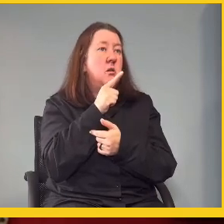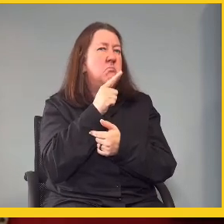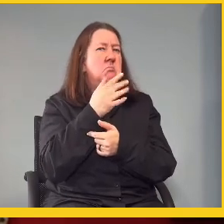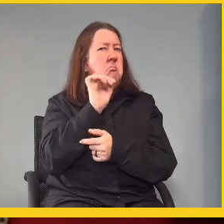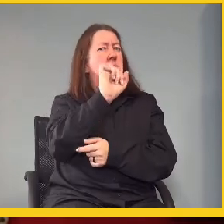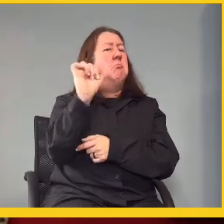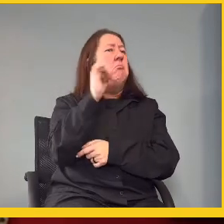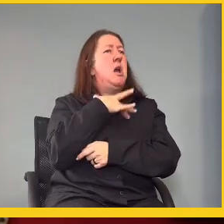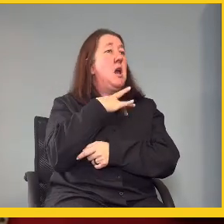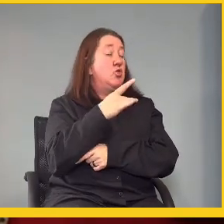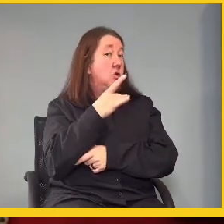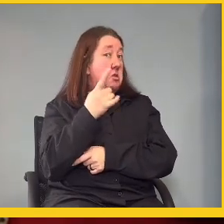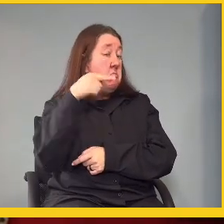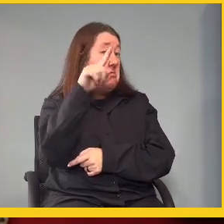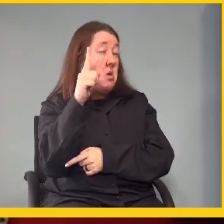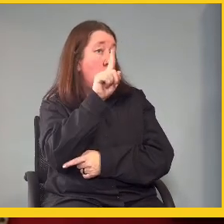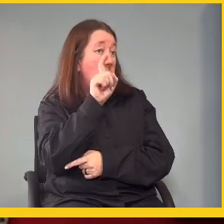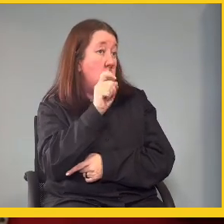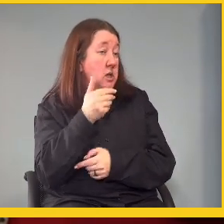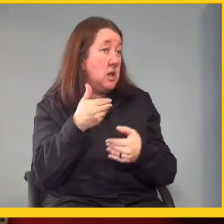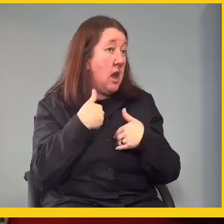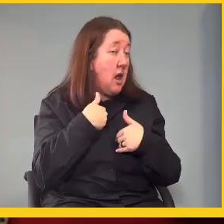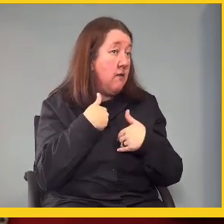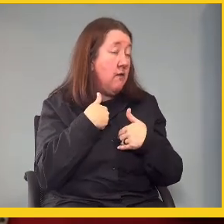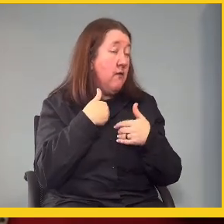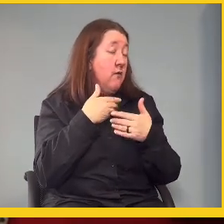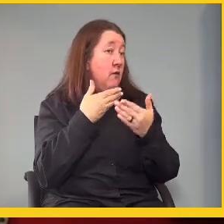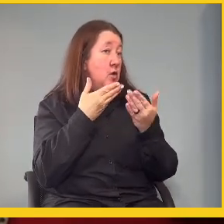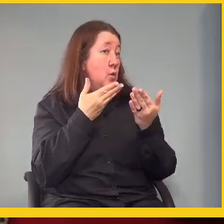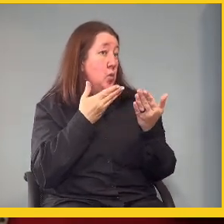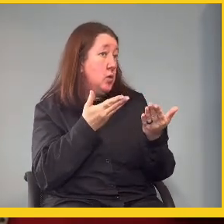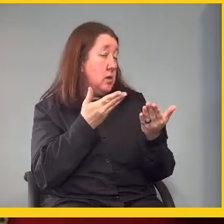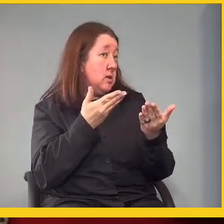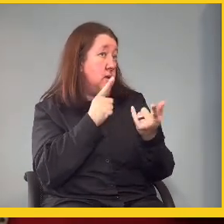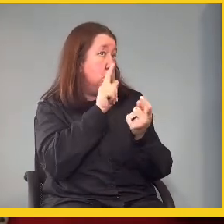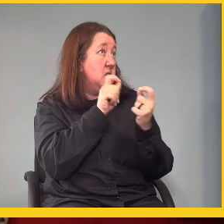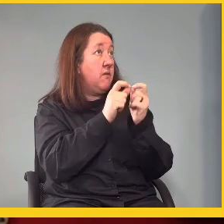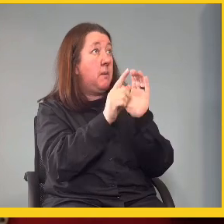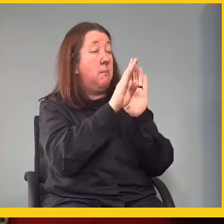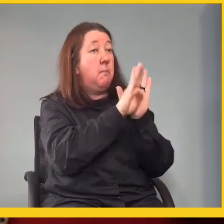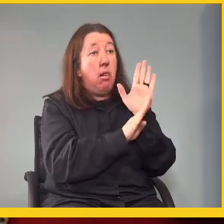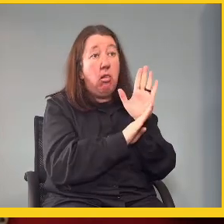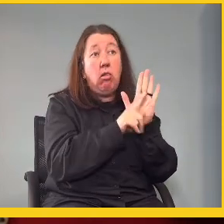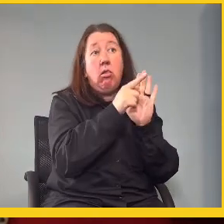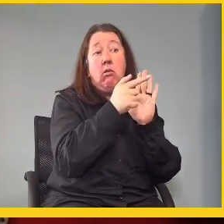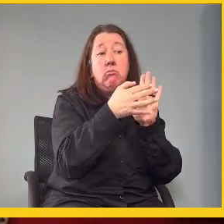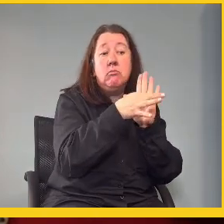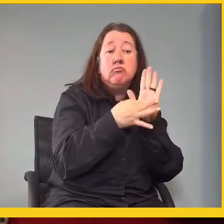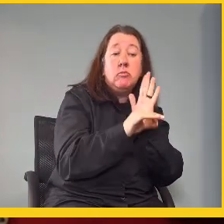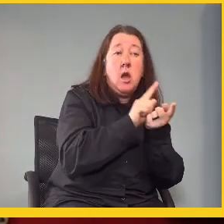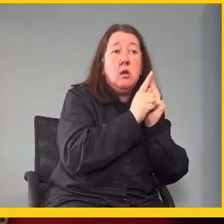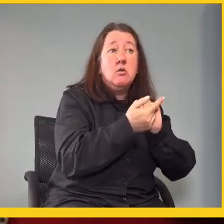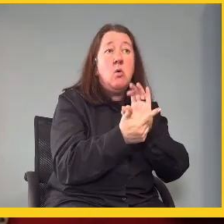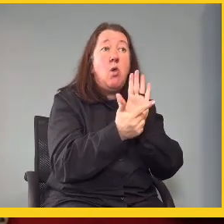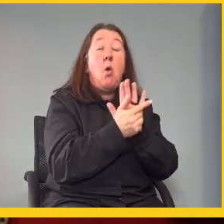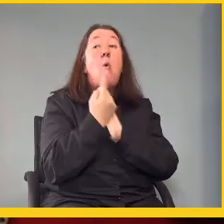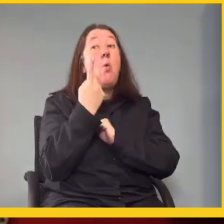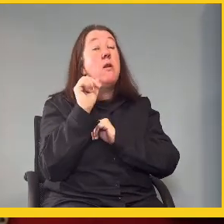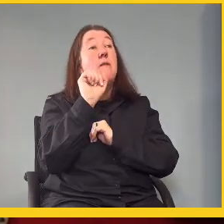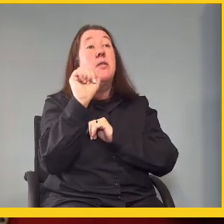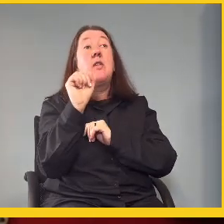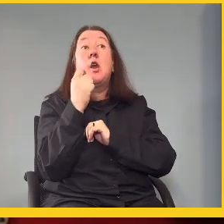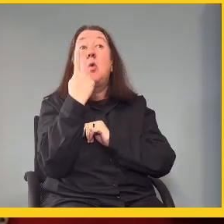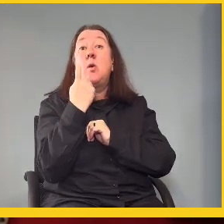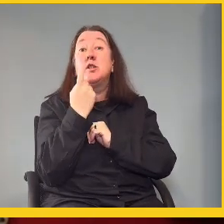what's their interest? Do they have a question to this particular, you know, bill that's been signed into law? And what are their questions?